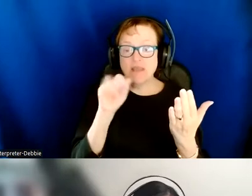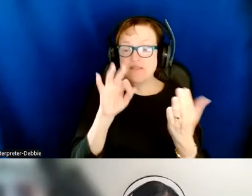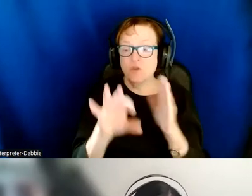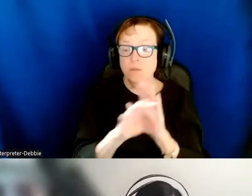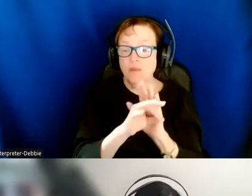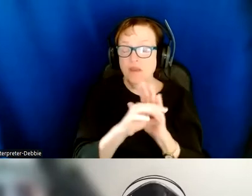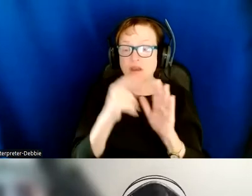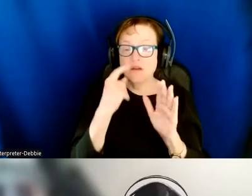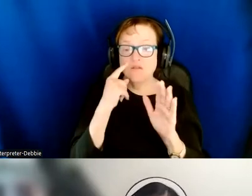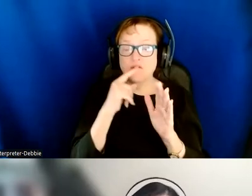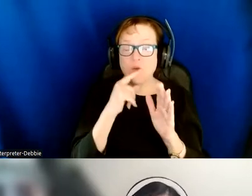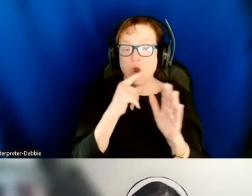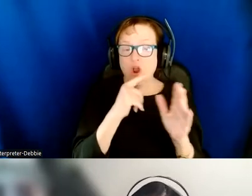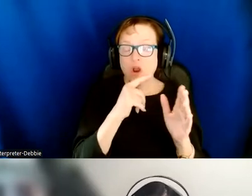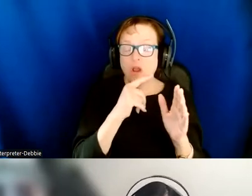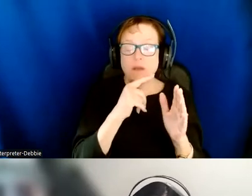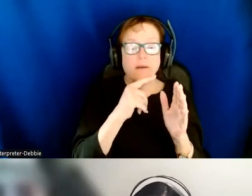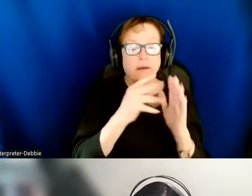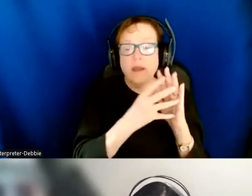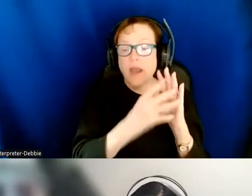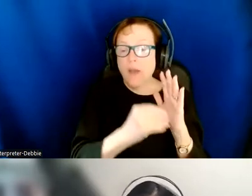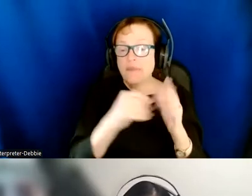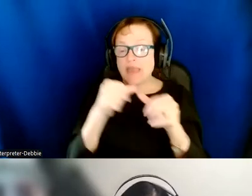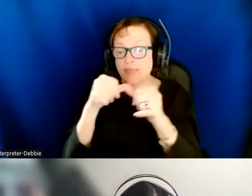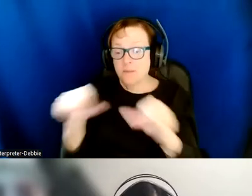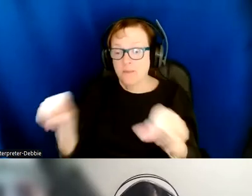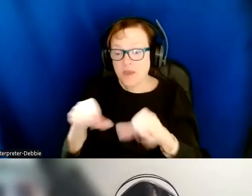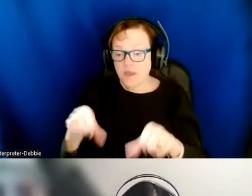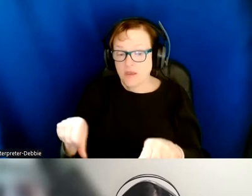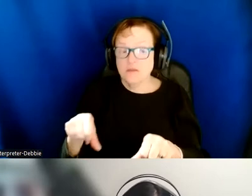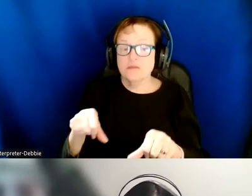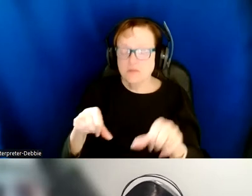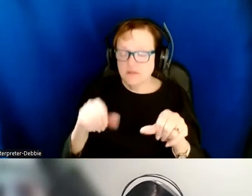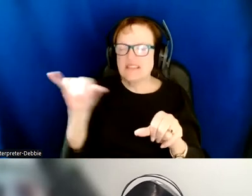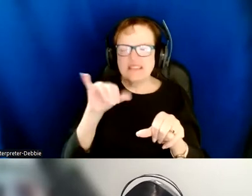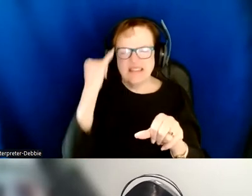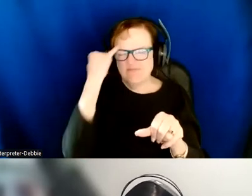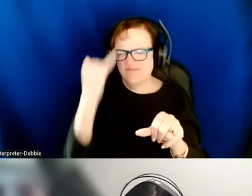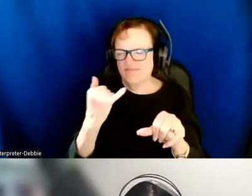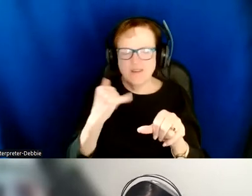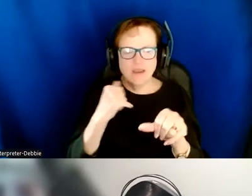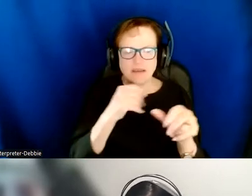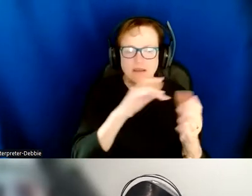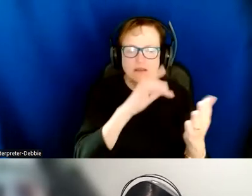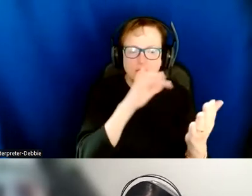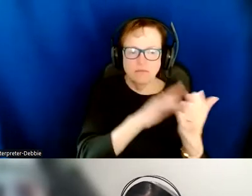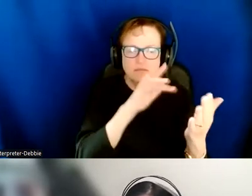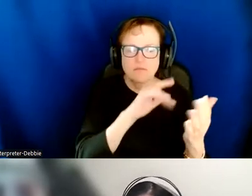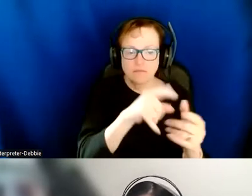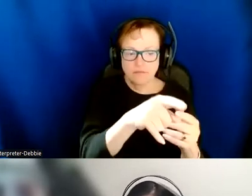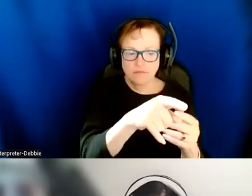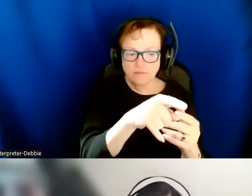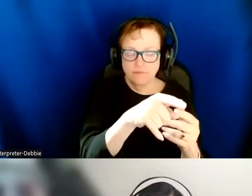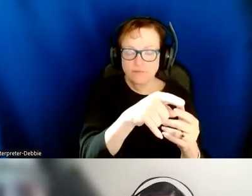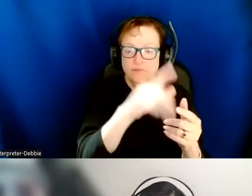copy paste uh you would select um you would select select the uh this you would open up a context menu and